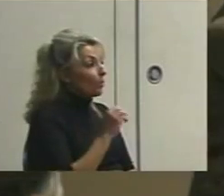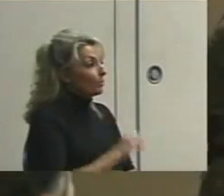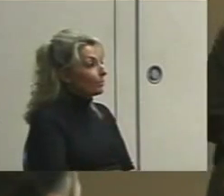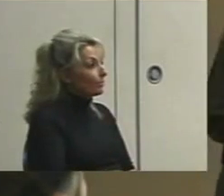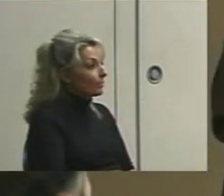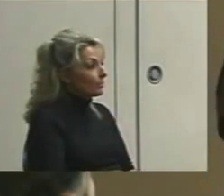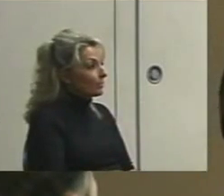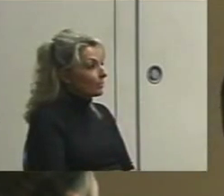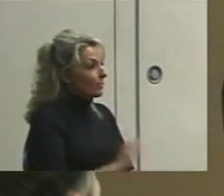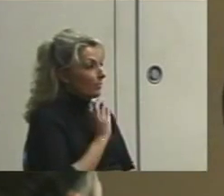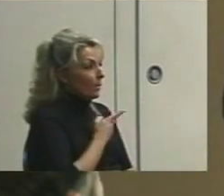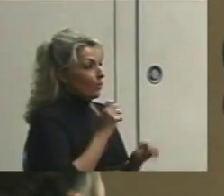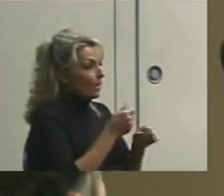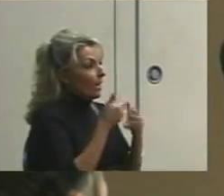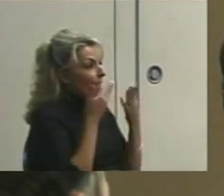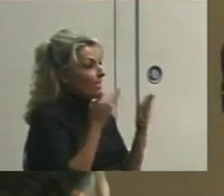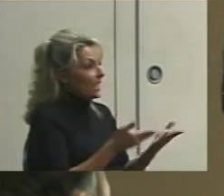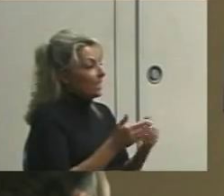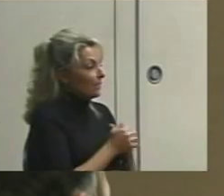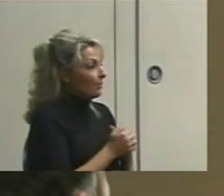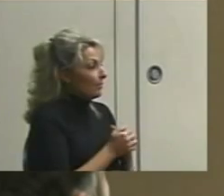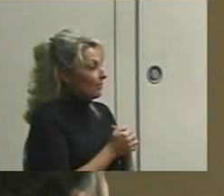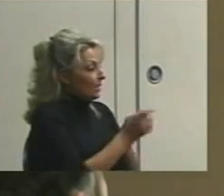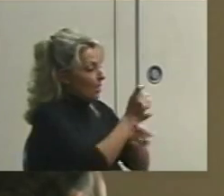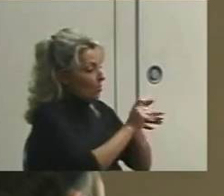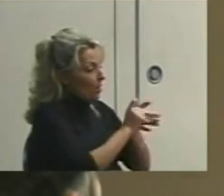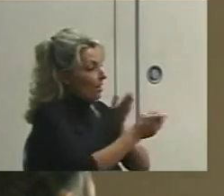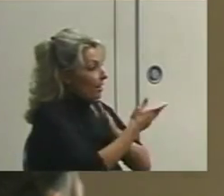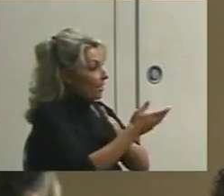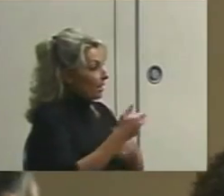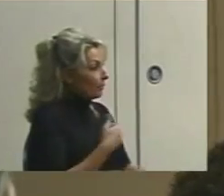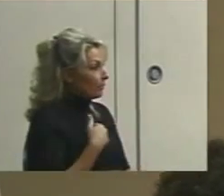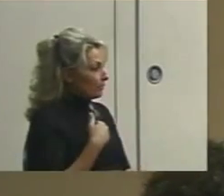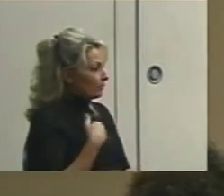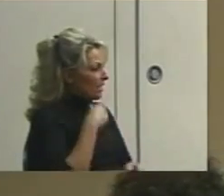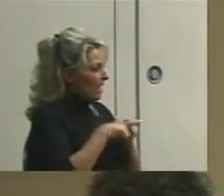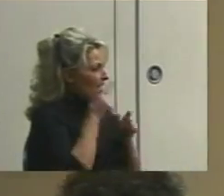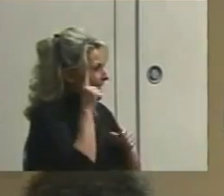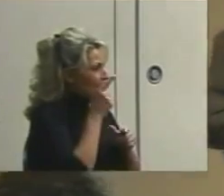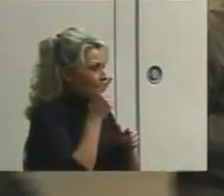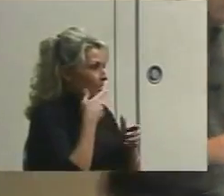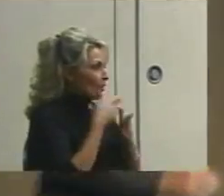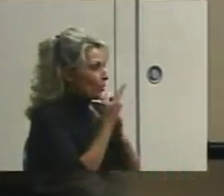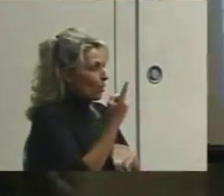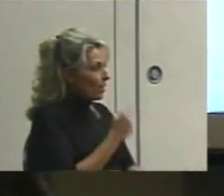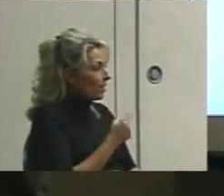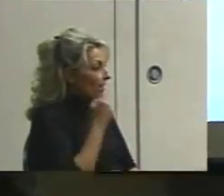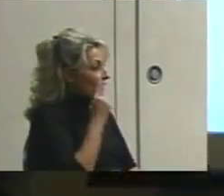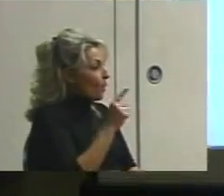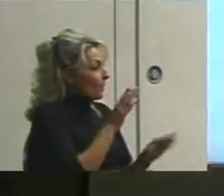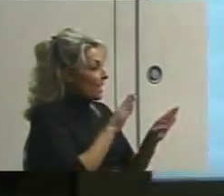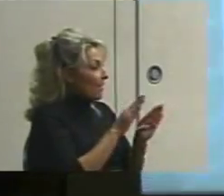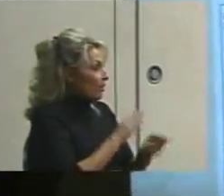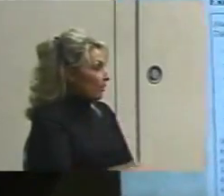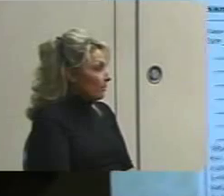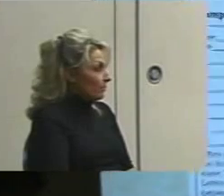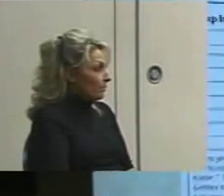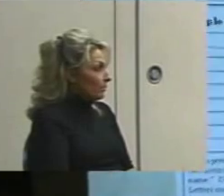So, we could have this. It's a writing thing. I just can't think of a good one for behavior.